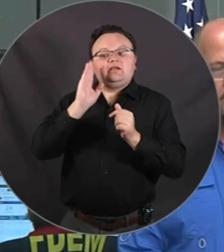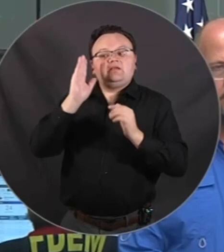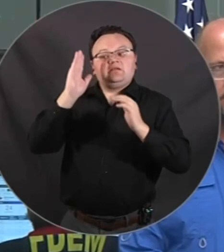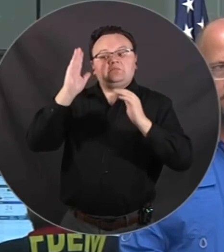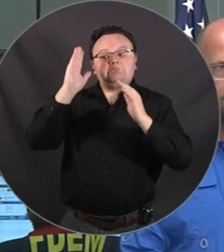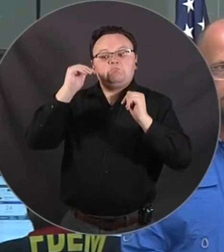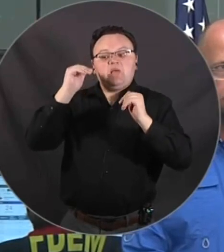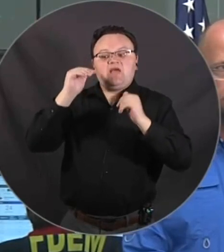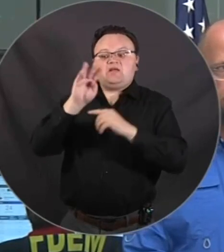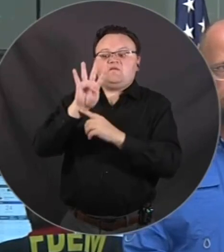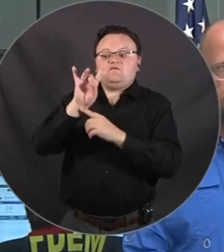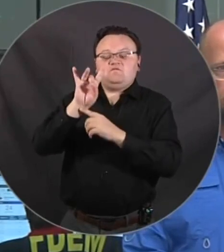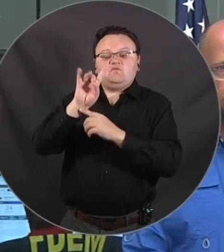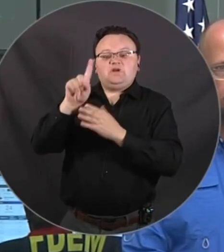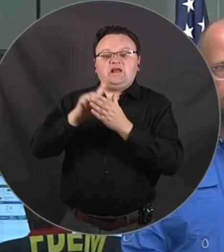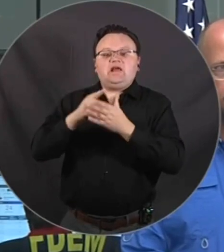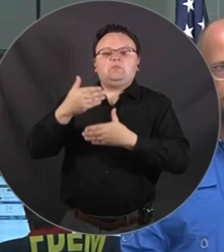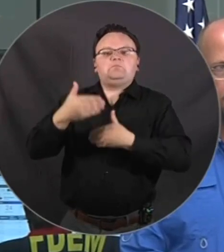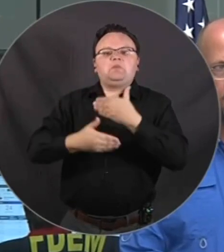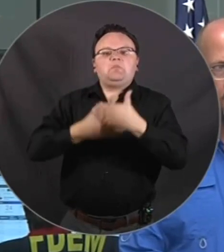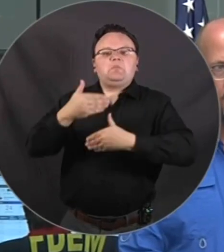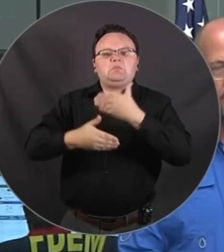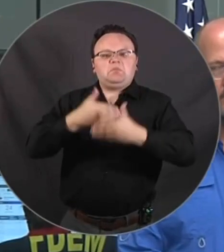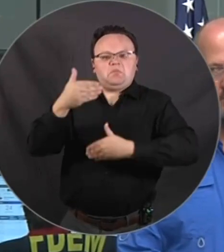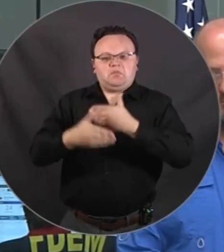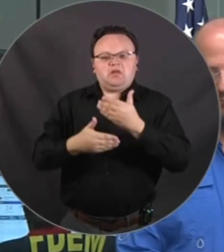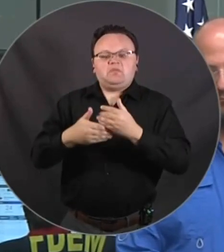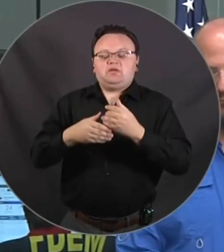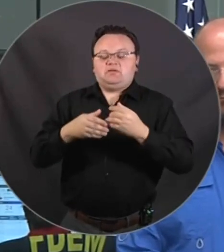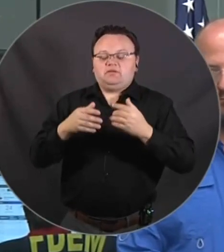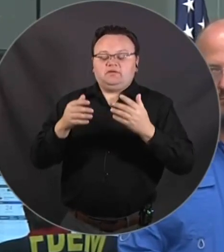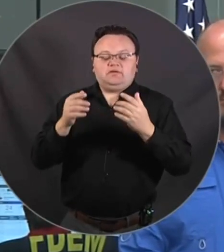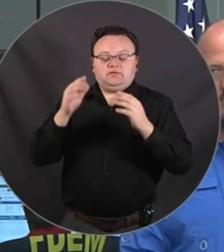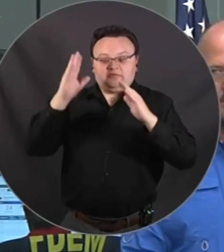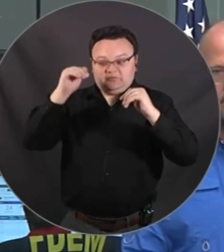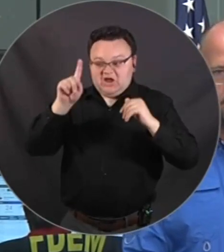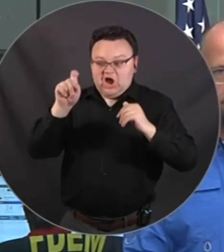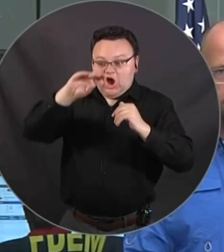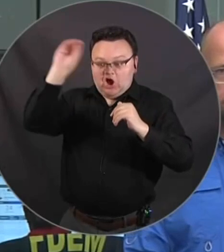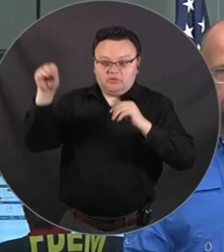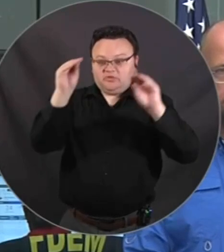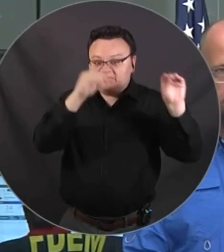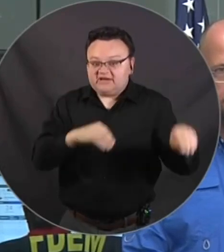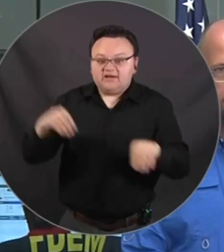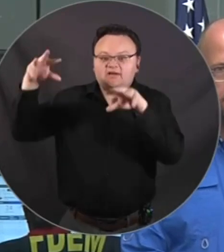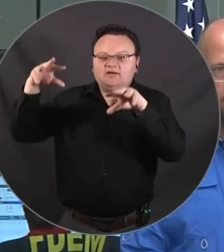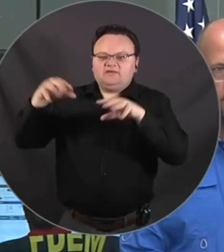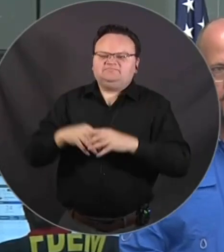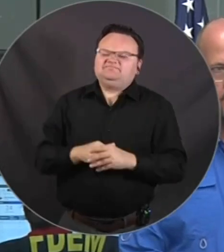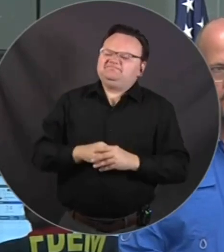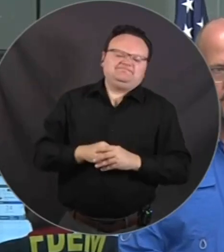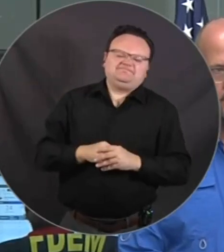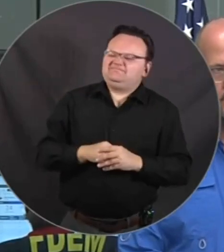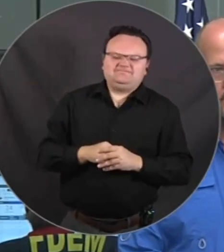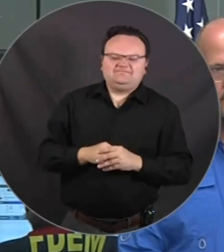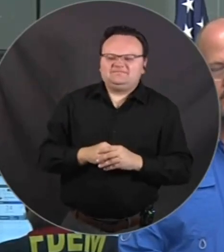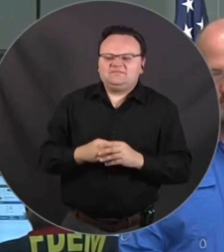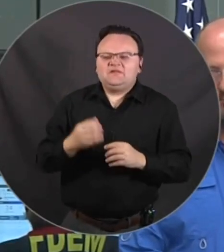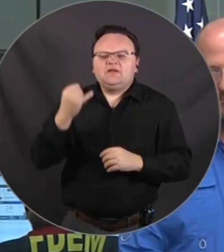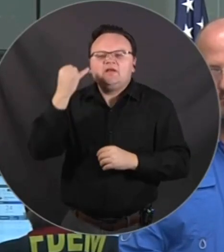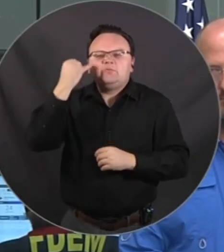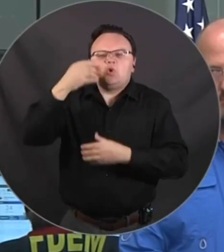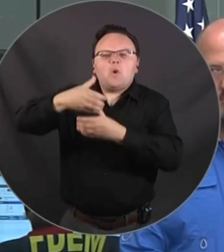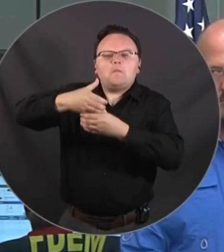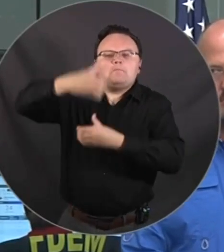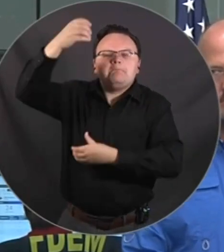uh I don't think that that we'd be in a position to say that it could be fully restored just simply because if there's structural damage uh you have